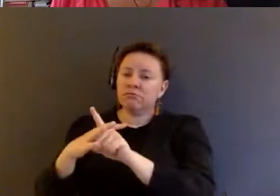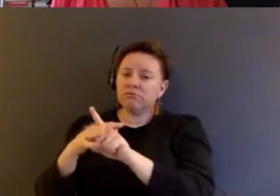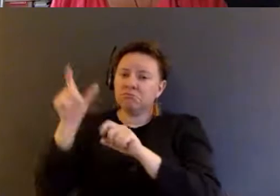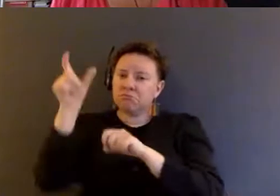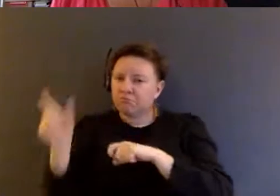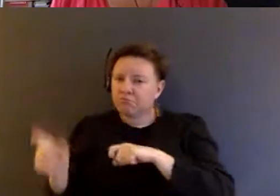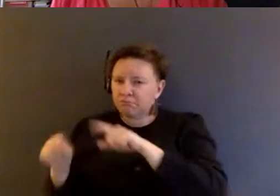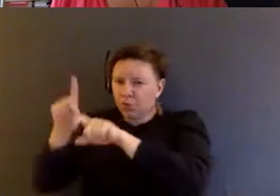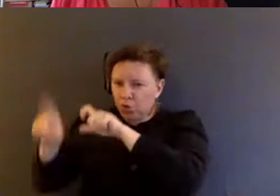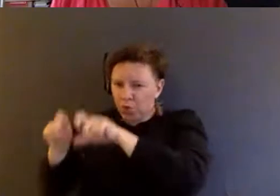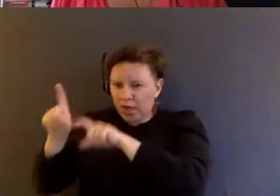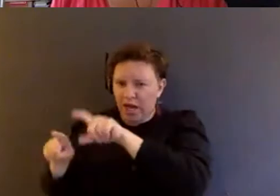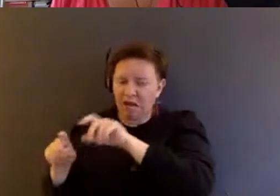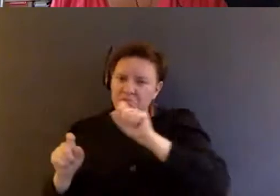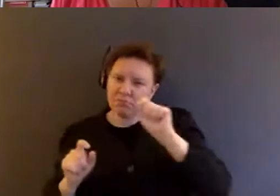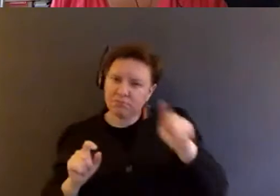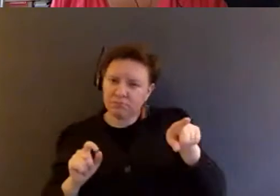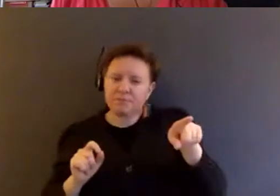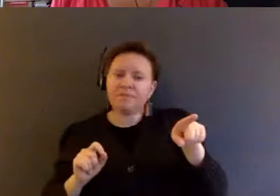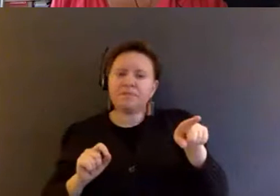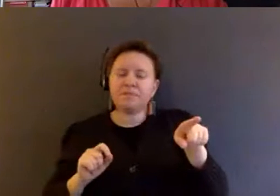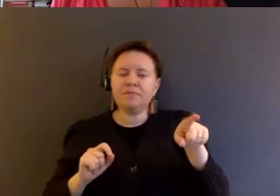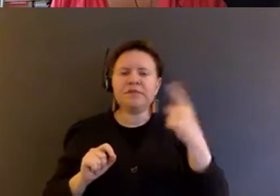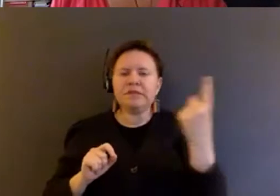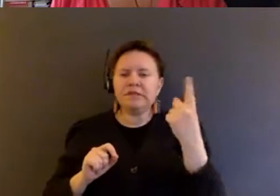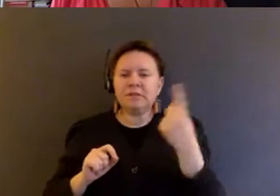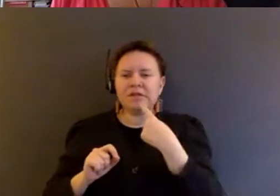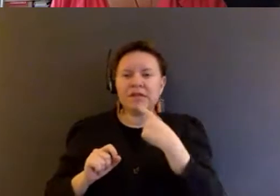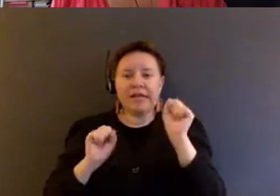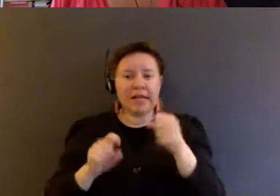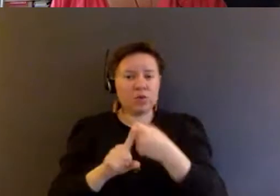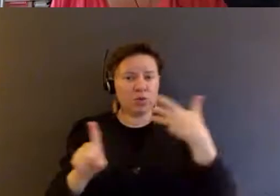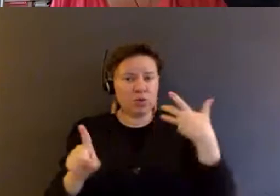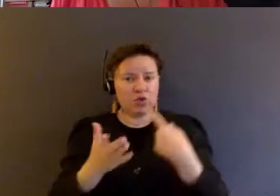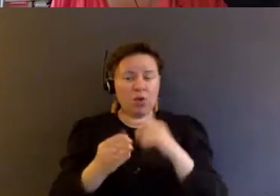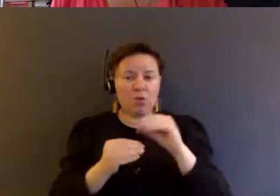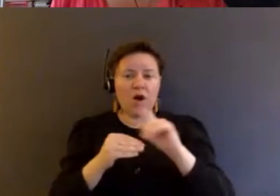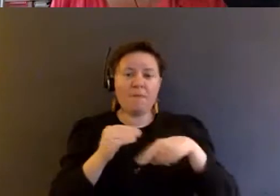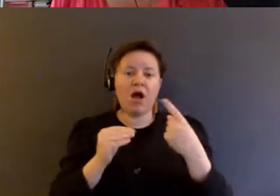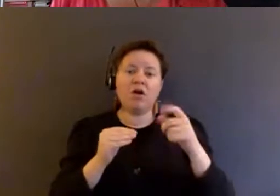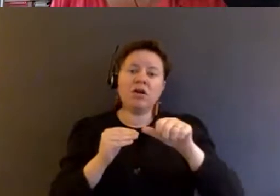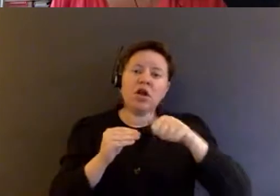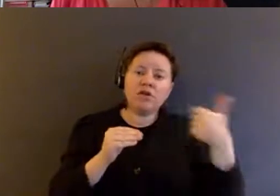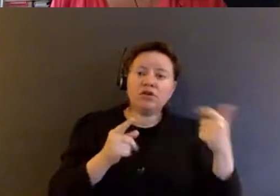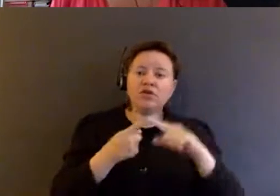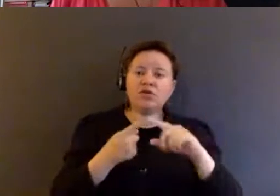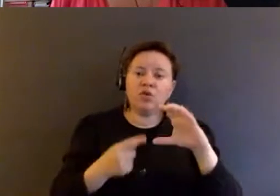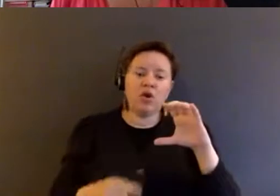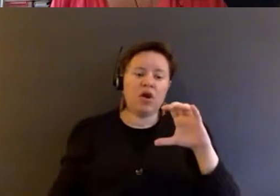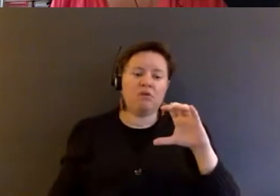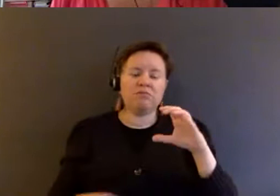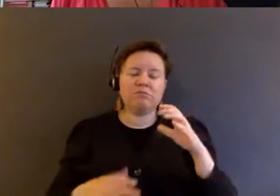wanted to put to you, Liat, was someone asks, can you talk more about alternatives to congregate facilities and examples?